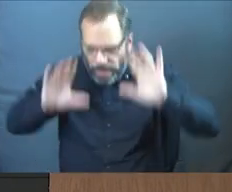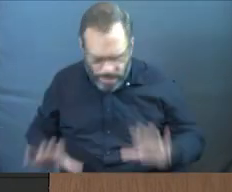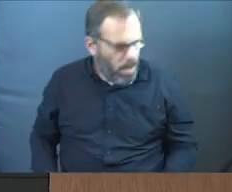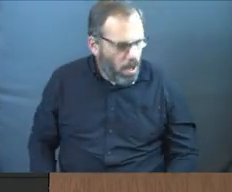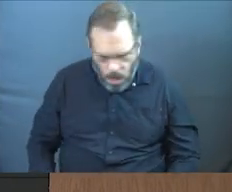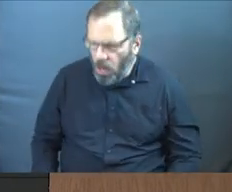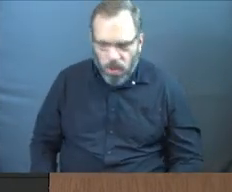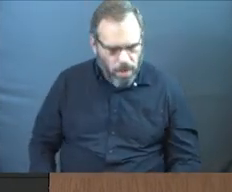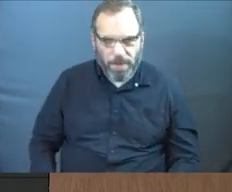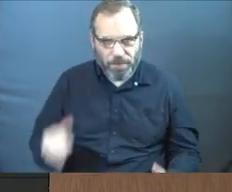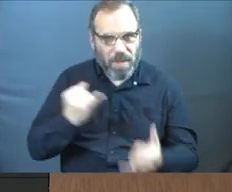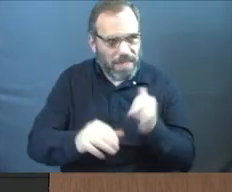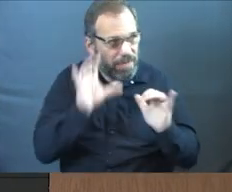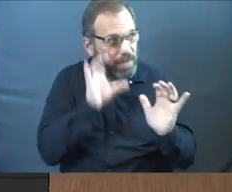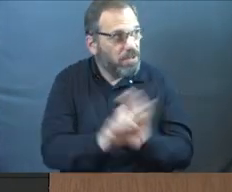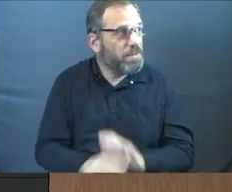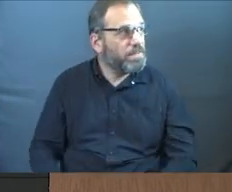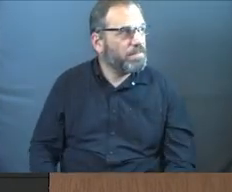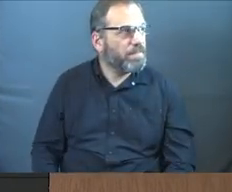Very last picture.